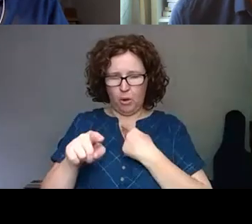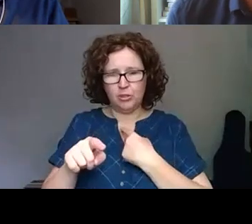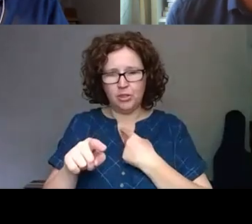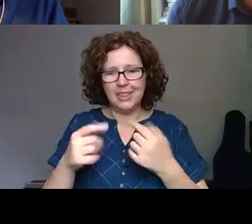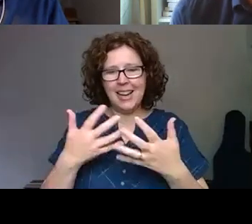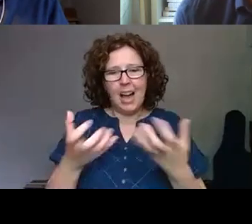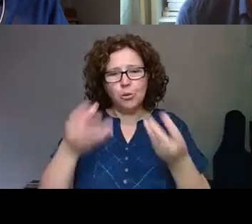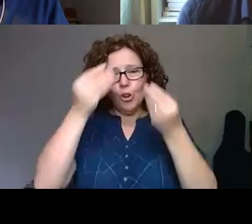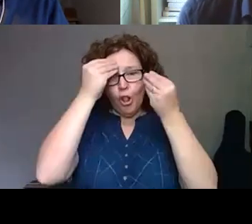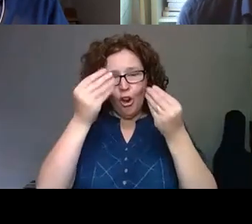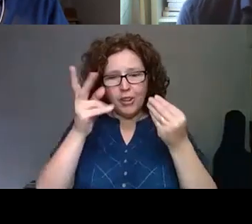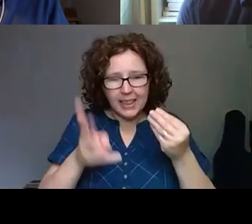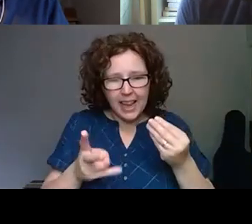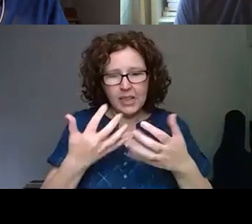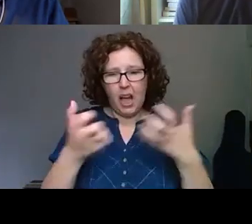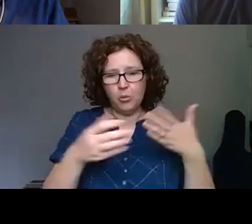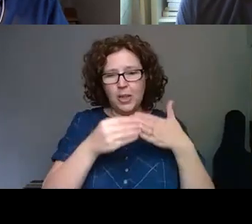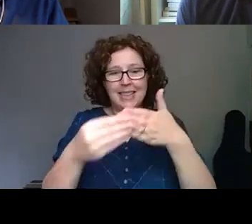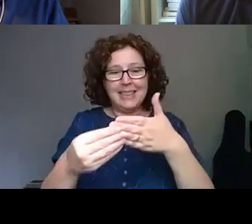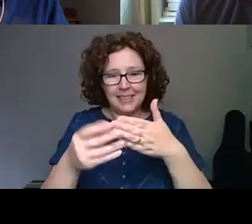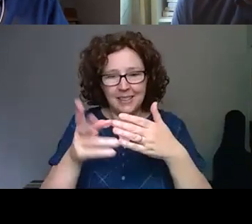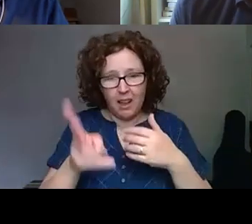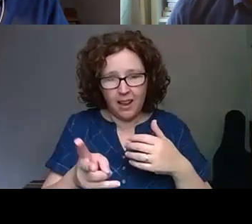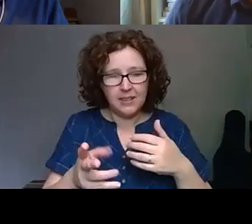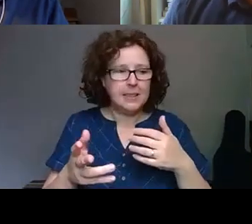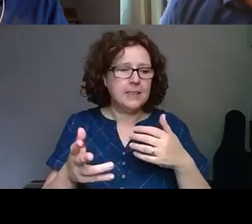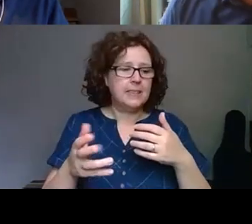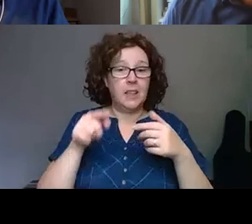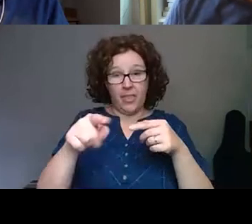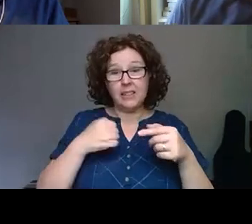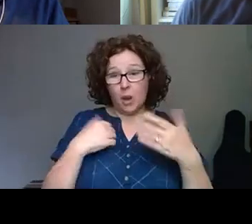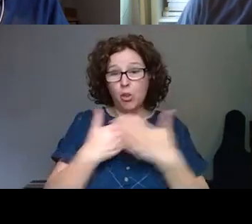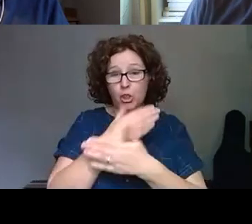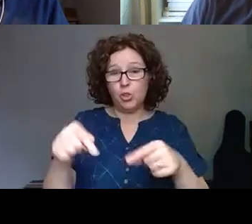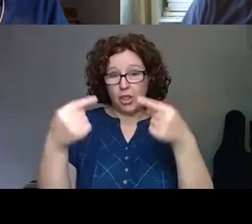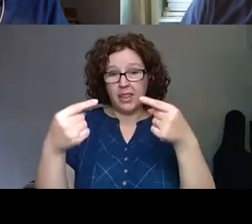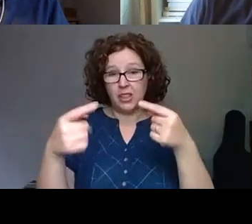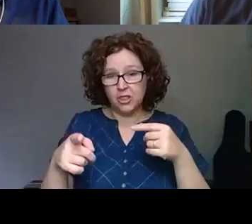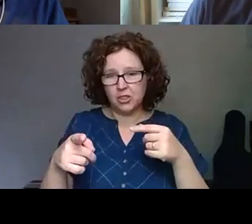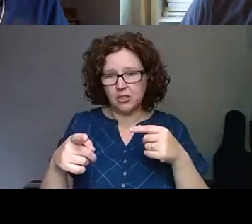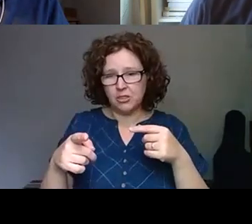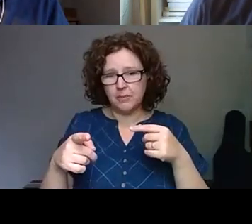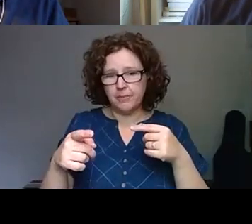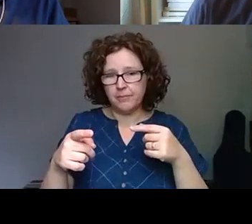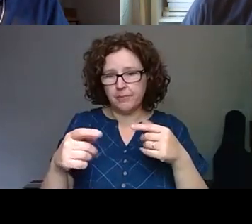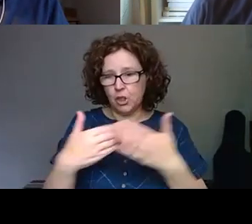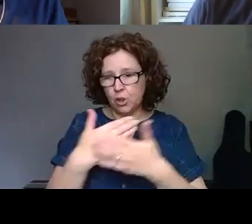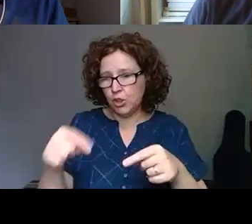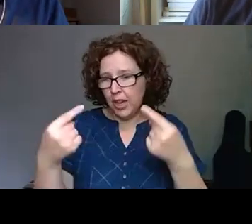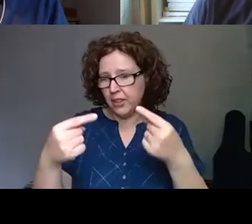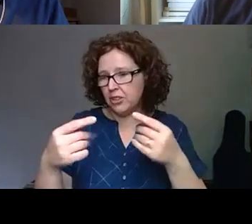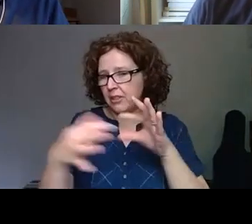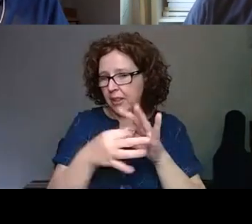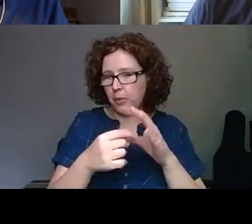to learn again and how to lead. That is our new challenge and you challenge around digital today in the culture